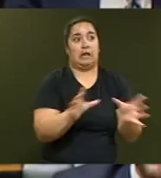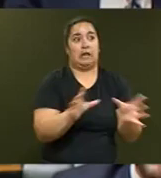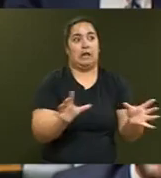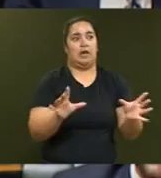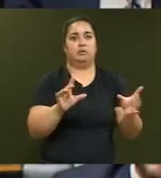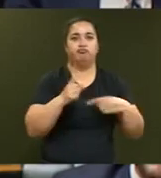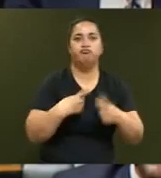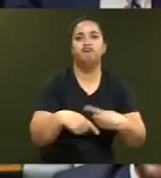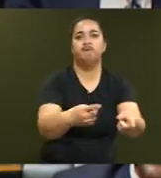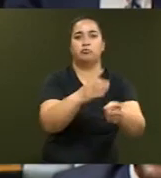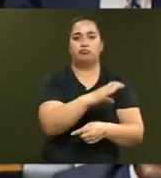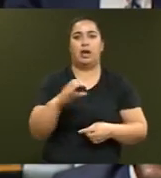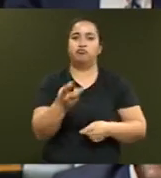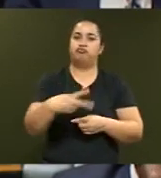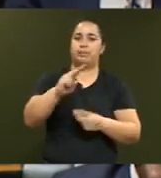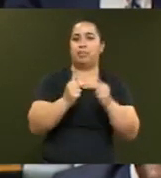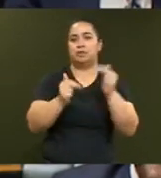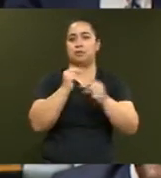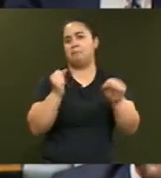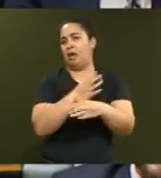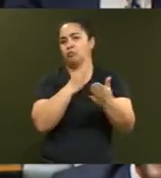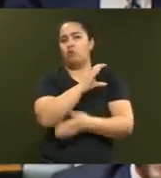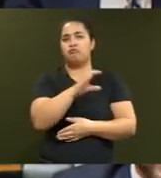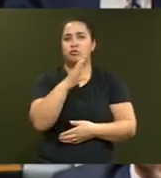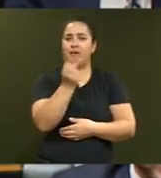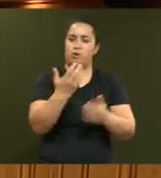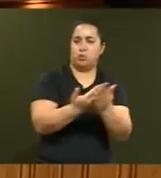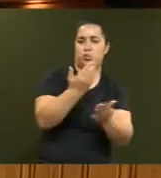...get up so that Christchurch schools get the modern facilities that they need.